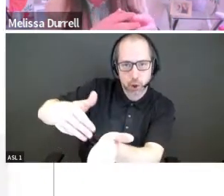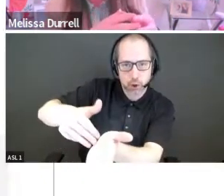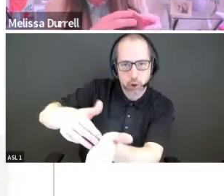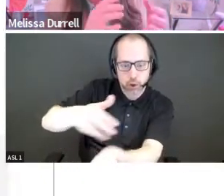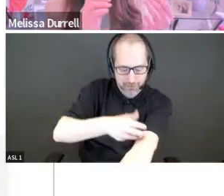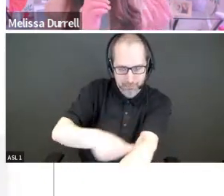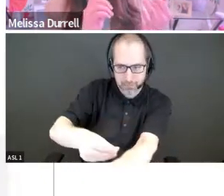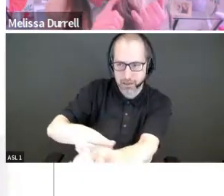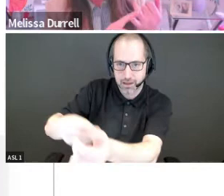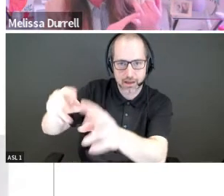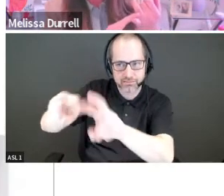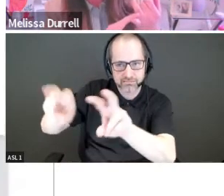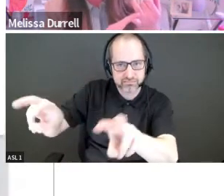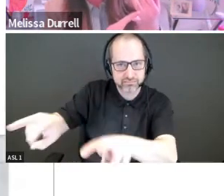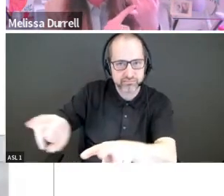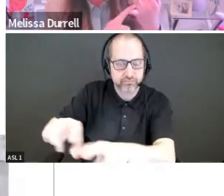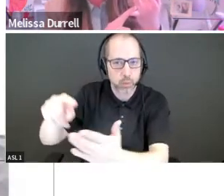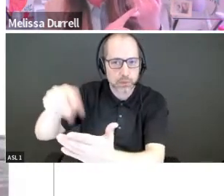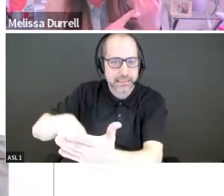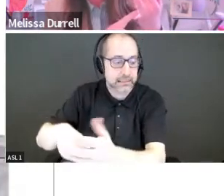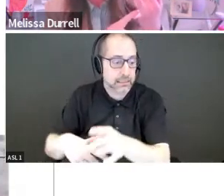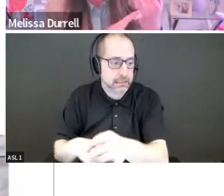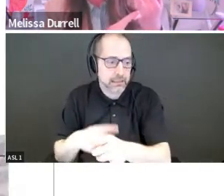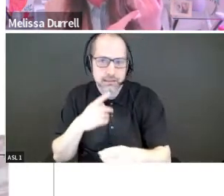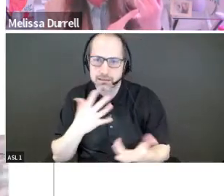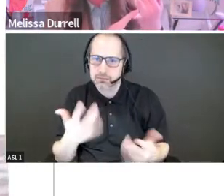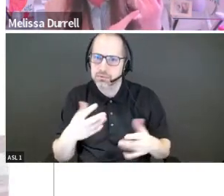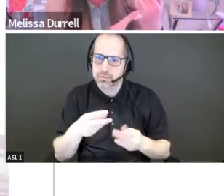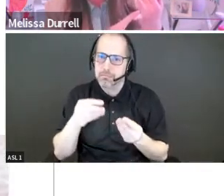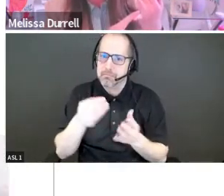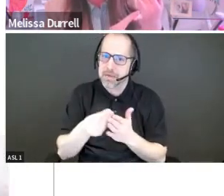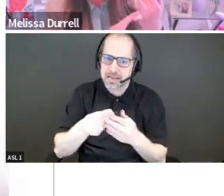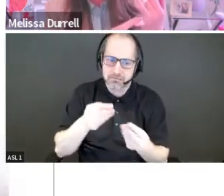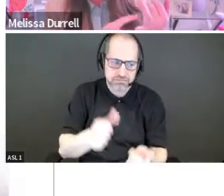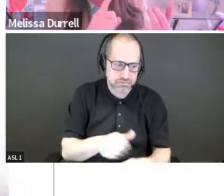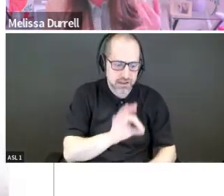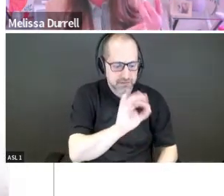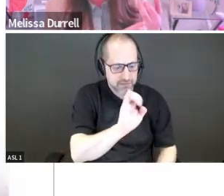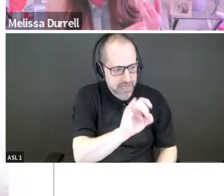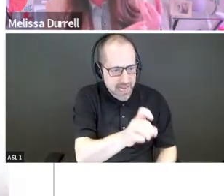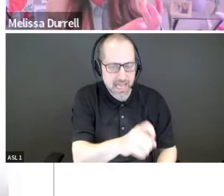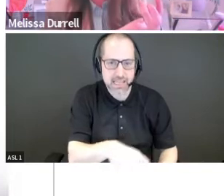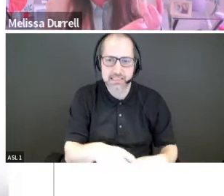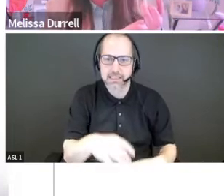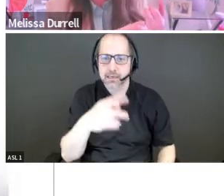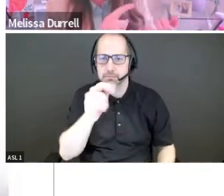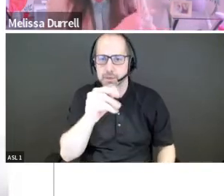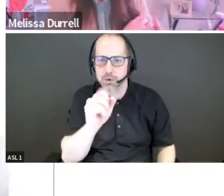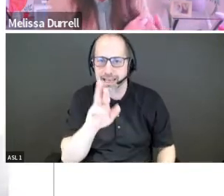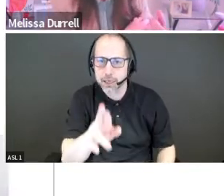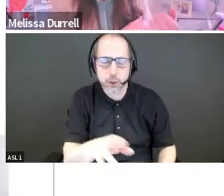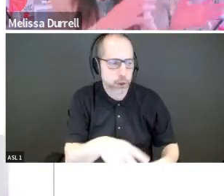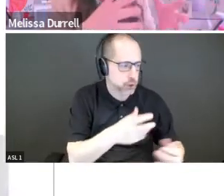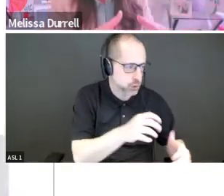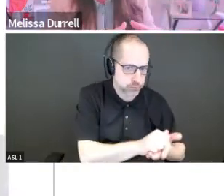solving a problem where they were spending a ton of money, because FedEx, your later career, none of these are cheap, and time, because it takes time